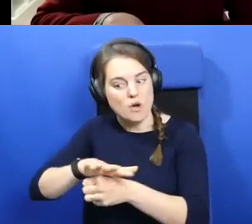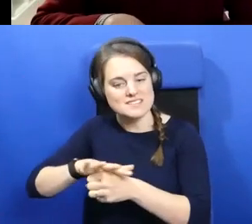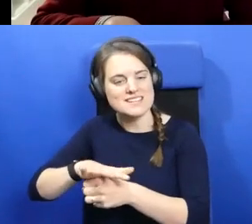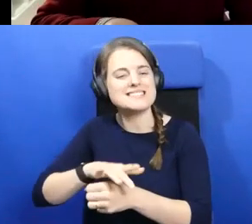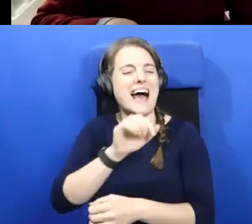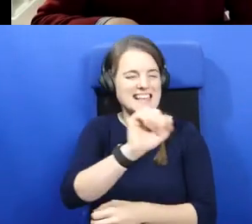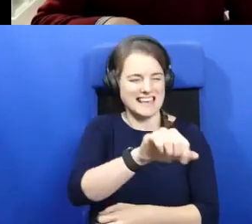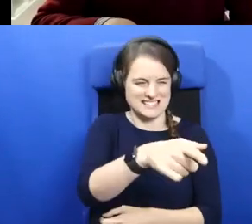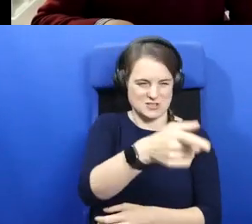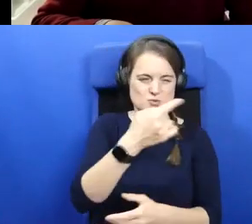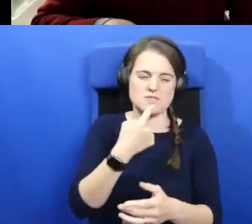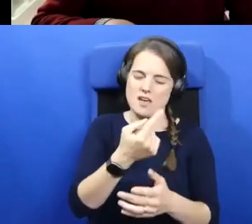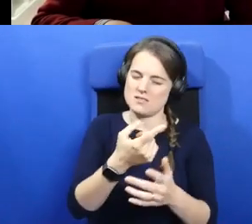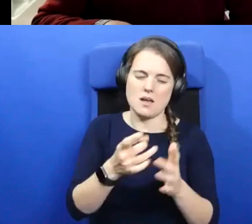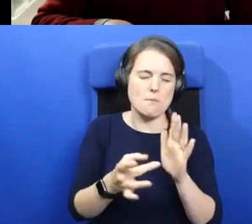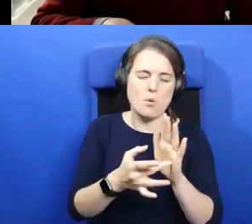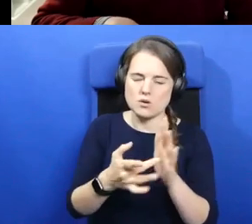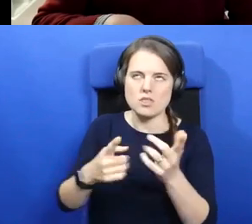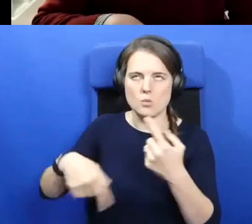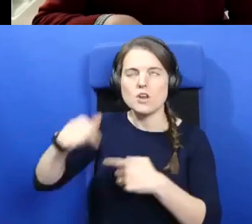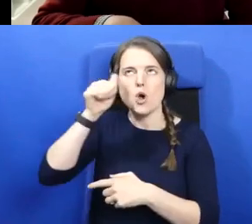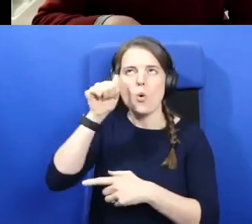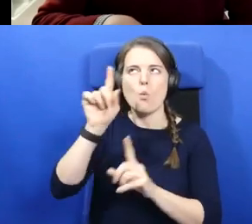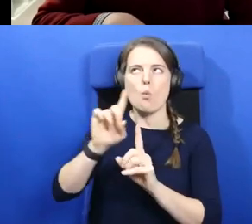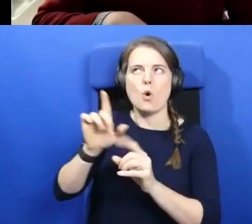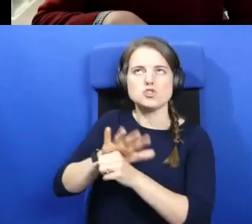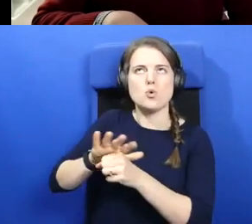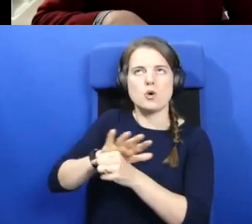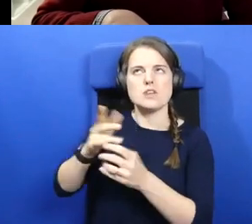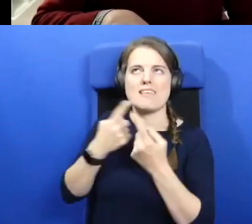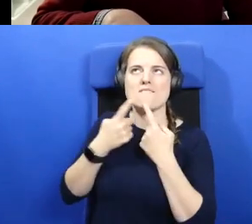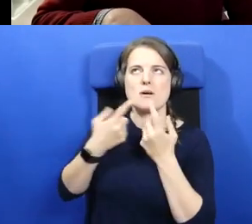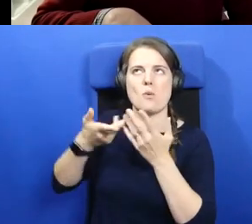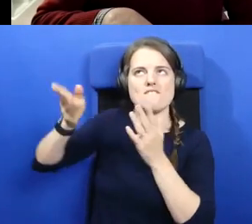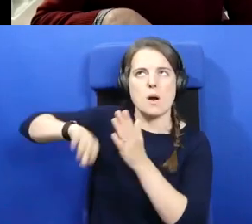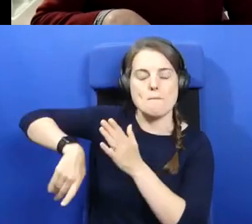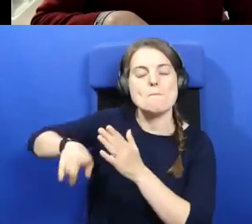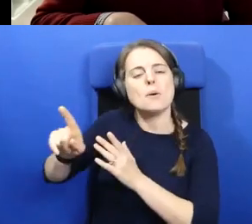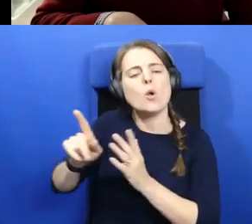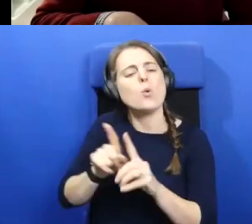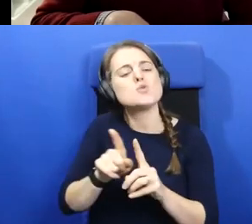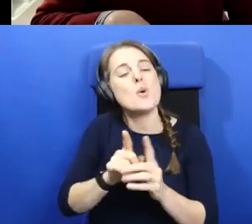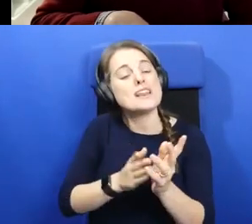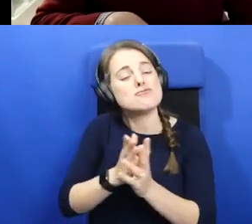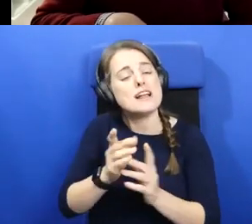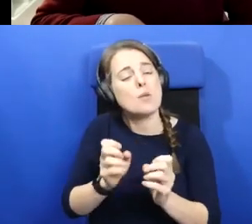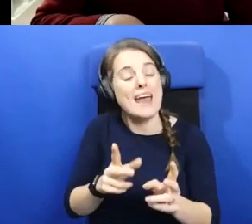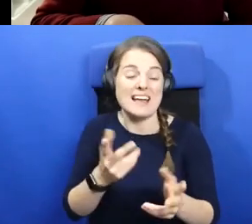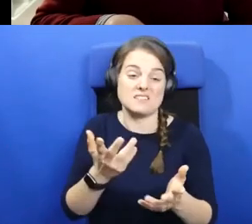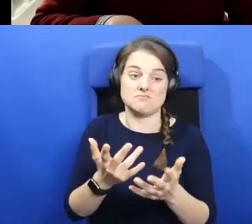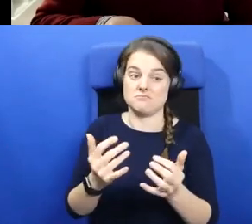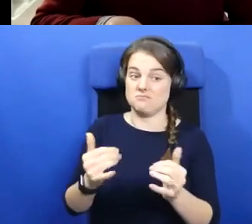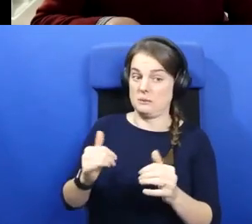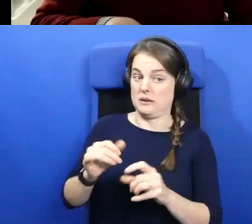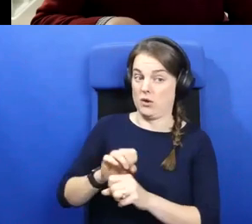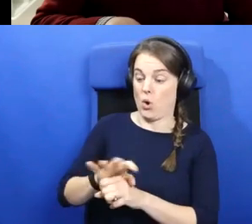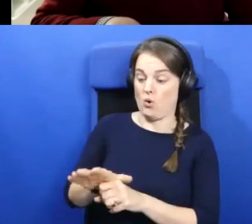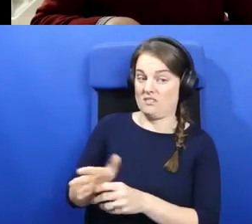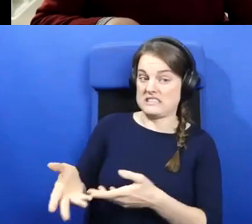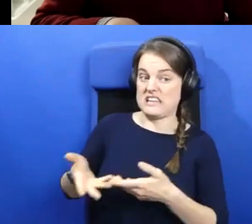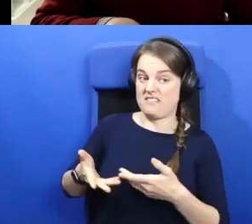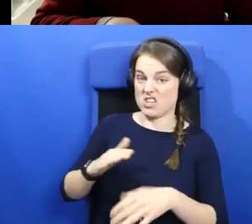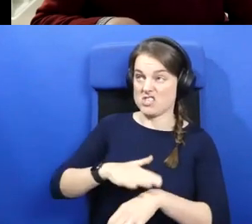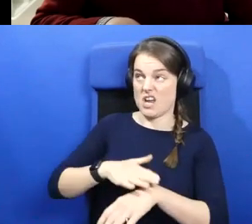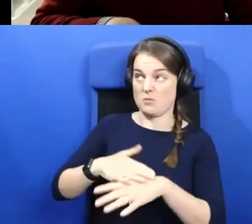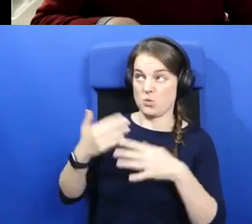we know the sources that we're using, uh, but also in a real way, and maybe COVID has given us a lot of, you know, time to think about,